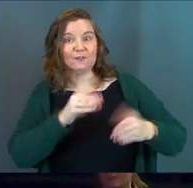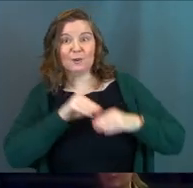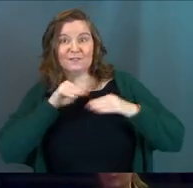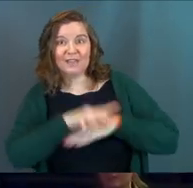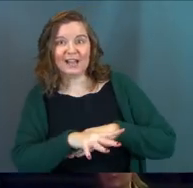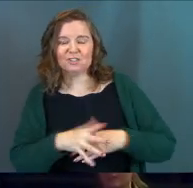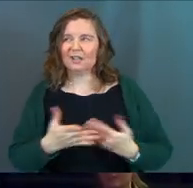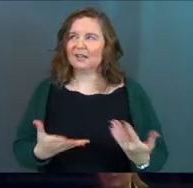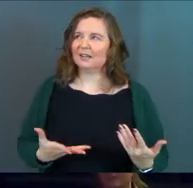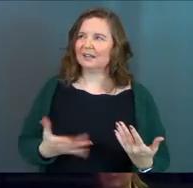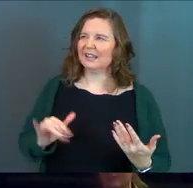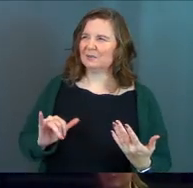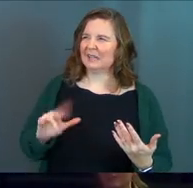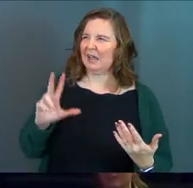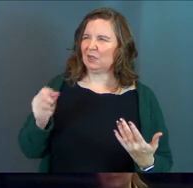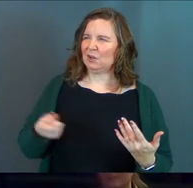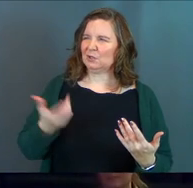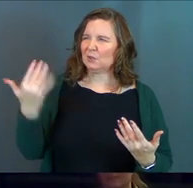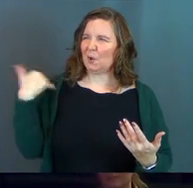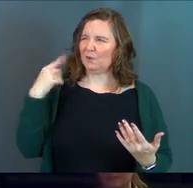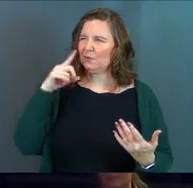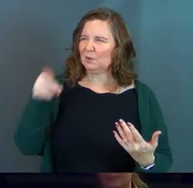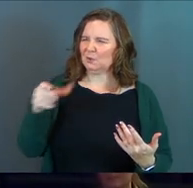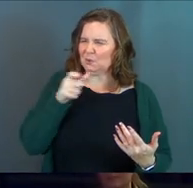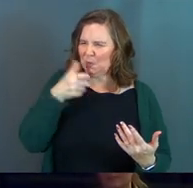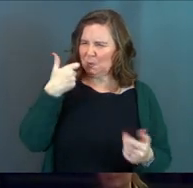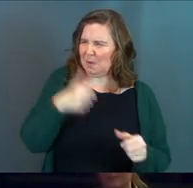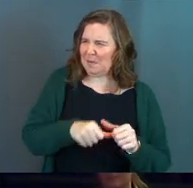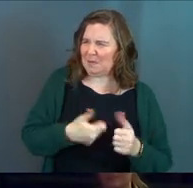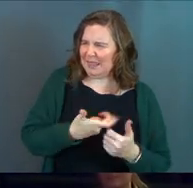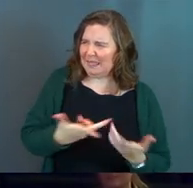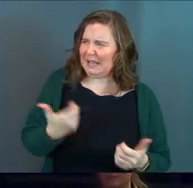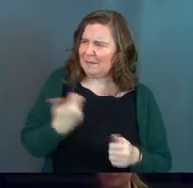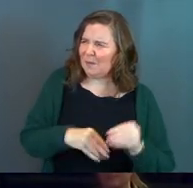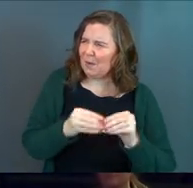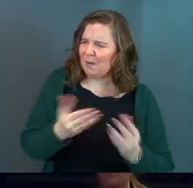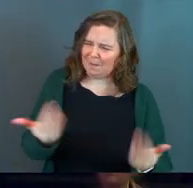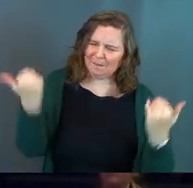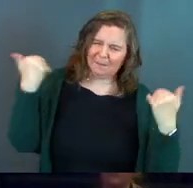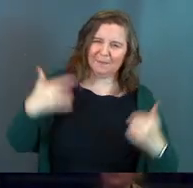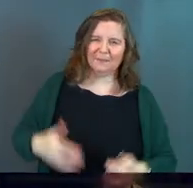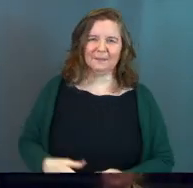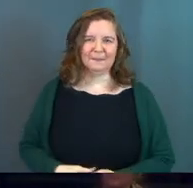you advice and you're like, that was like 30 years ago for you. You don't know anything anymore.